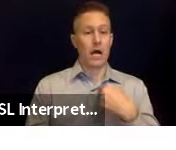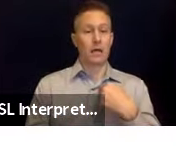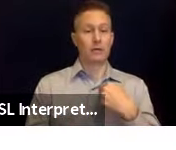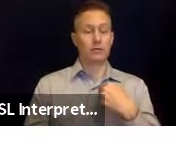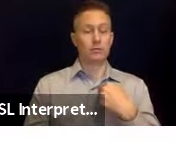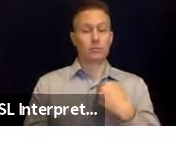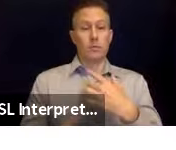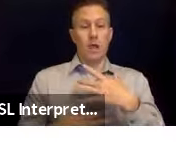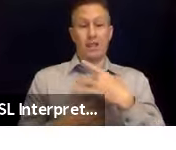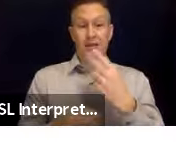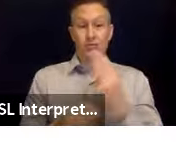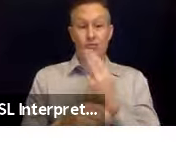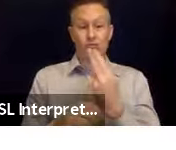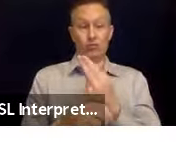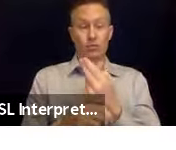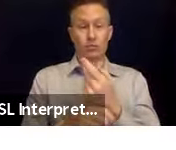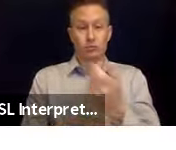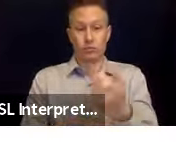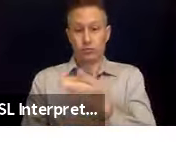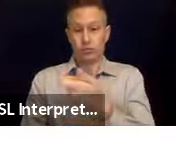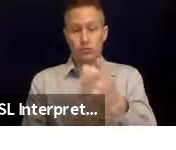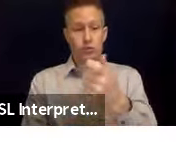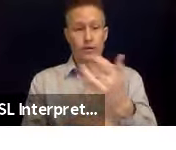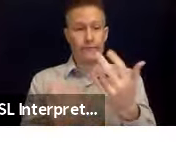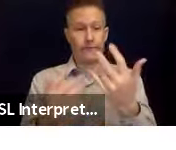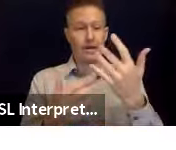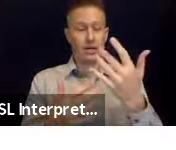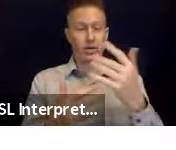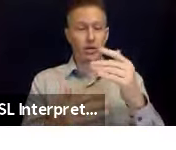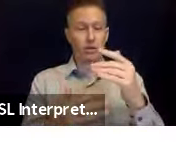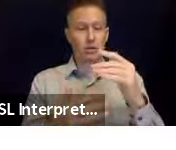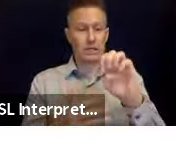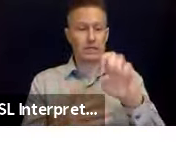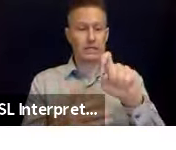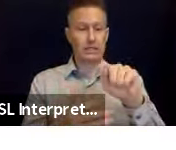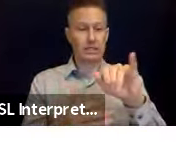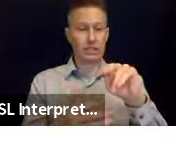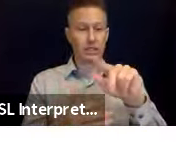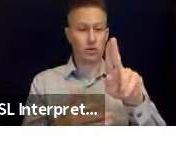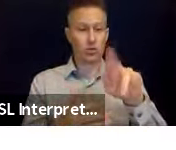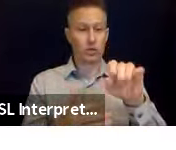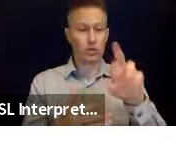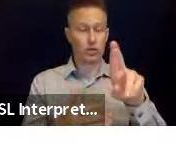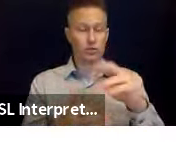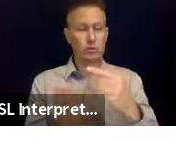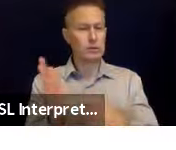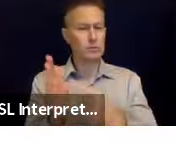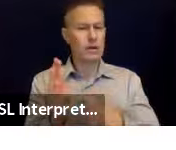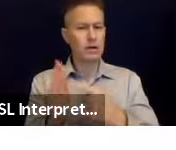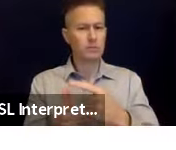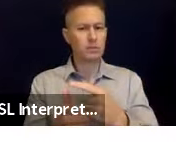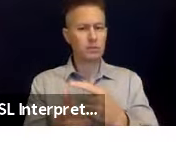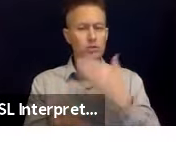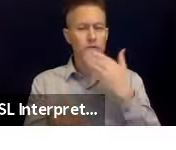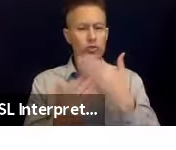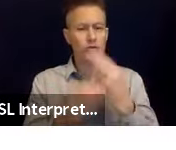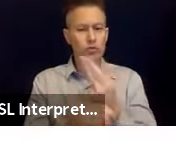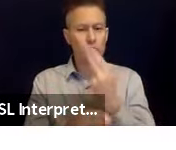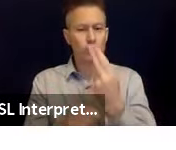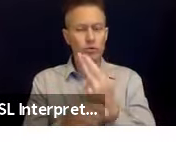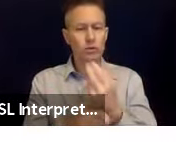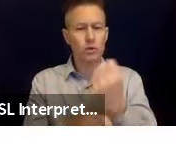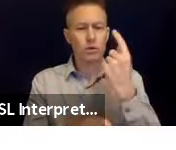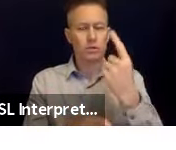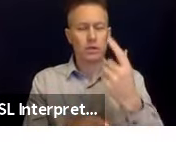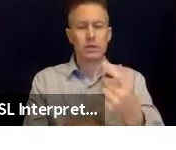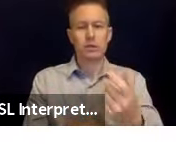it's always such a great reminder of how these work, how they can be a little heavy. Sometimes two, and I think we even have a little video, Mark. Do we